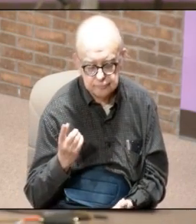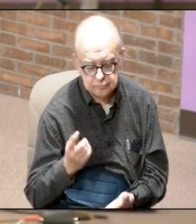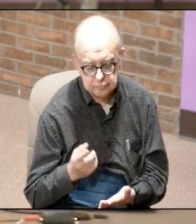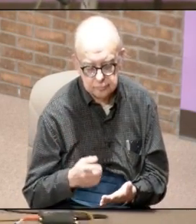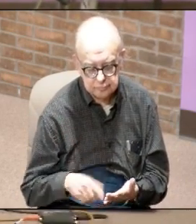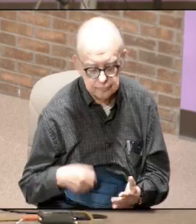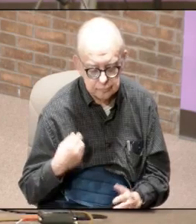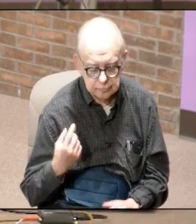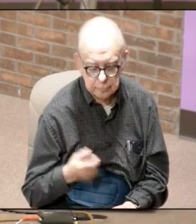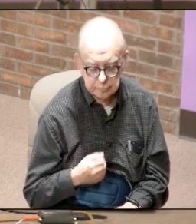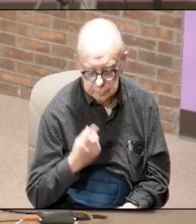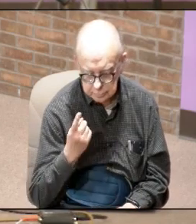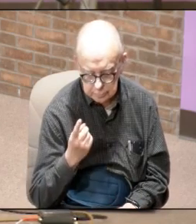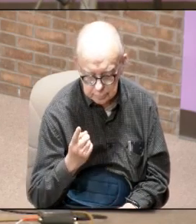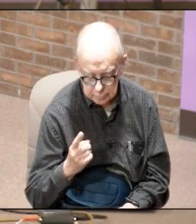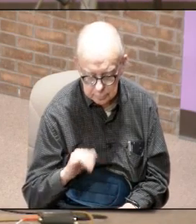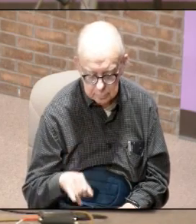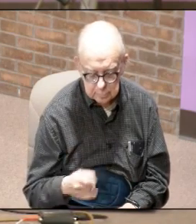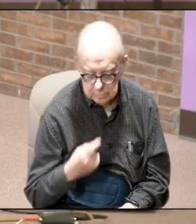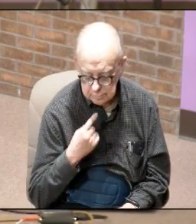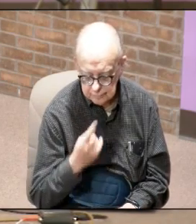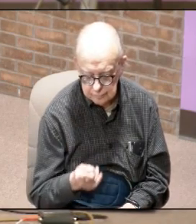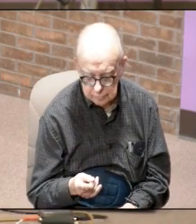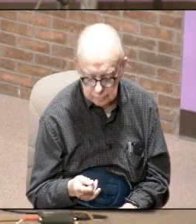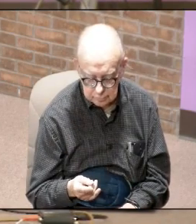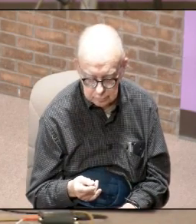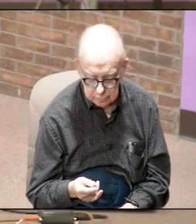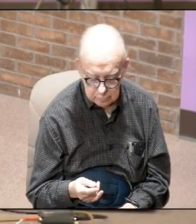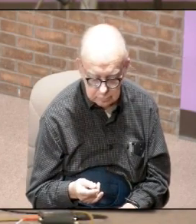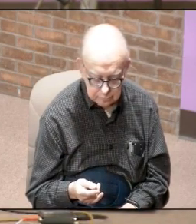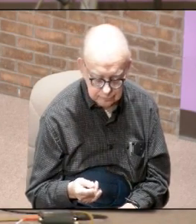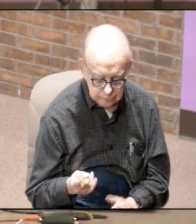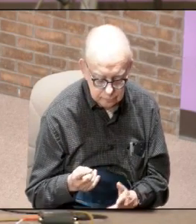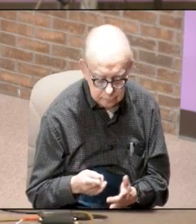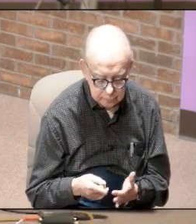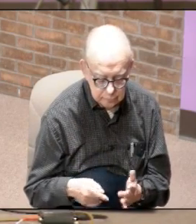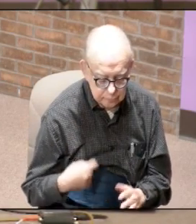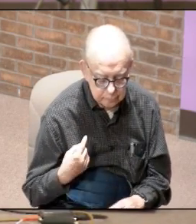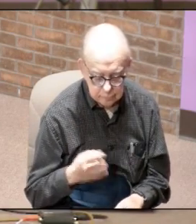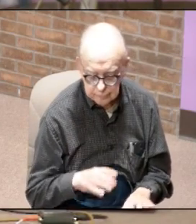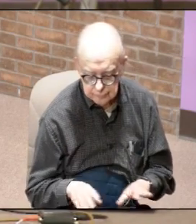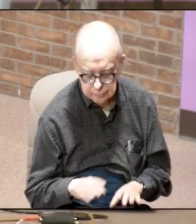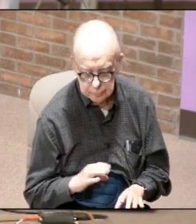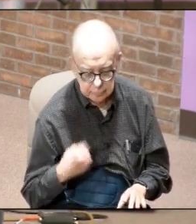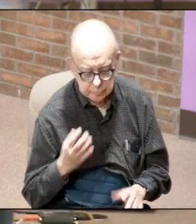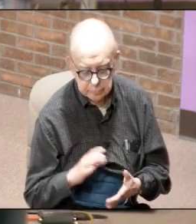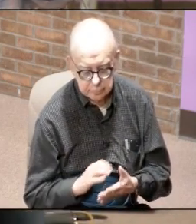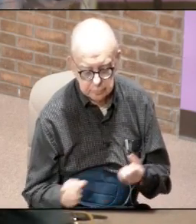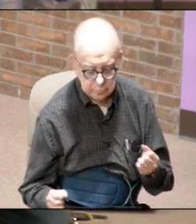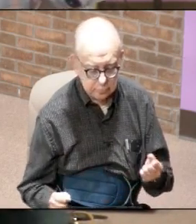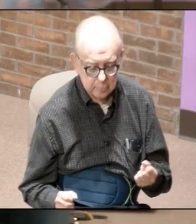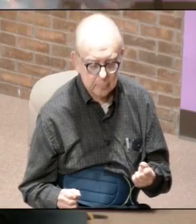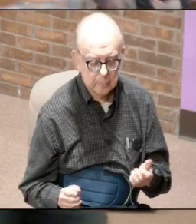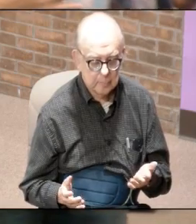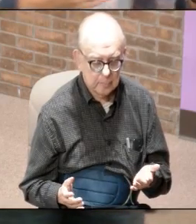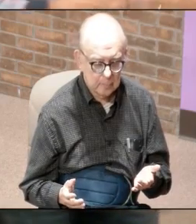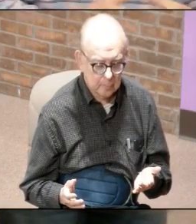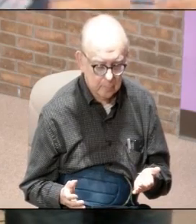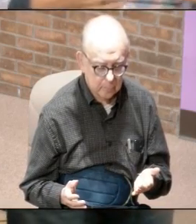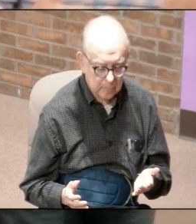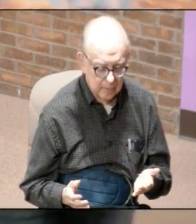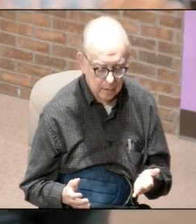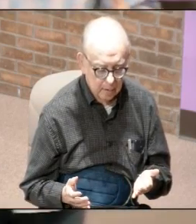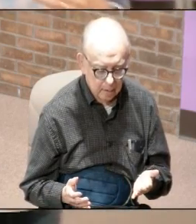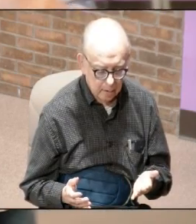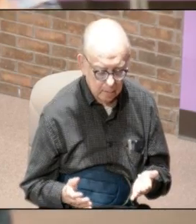we end up understanding was John says that what we do when we're suffering this thalapa